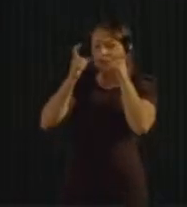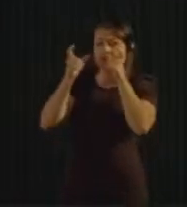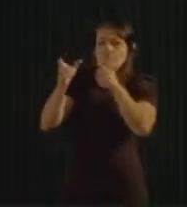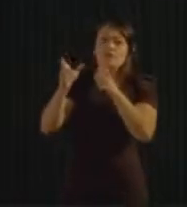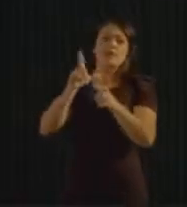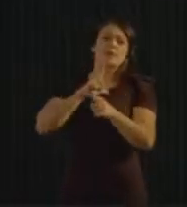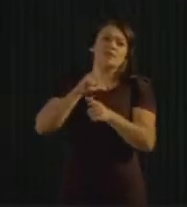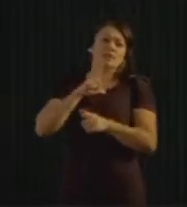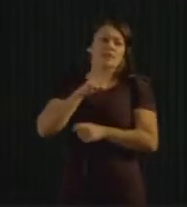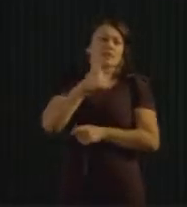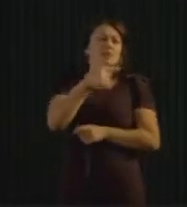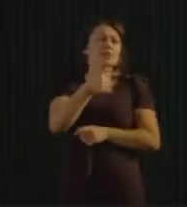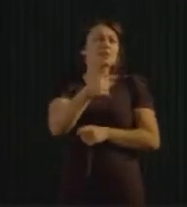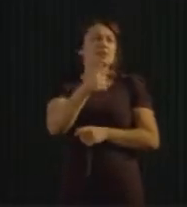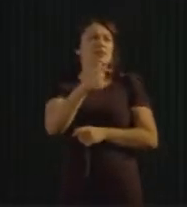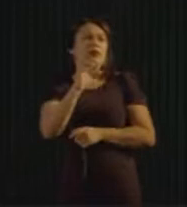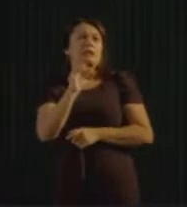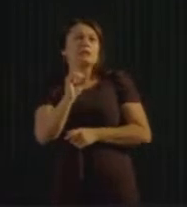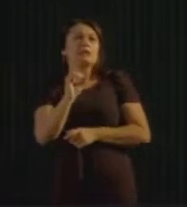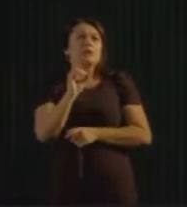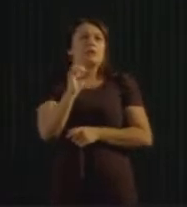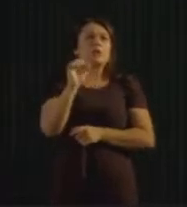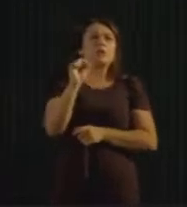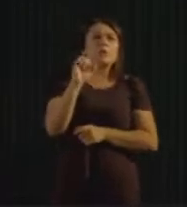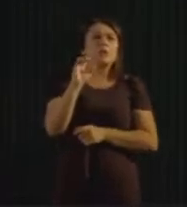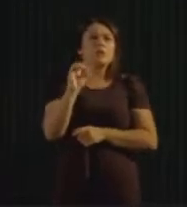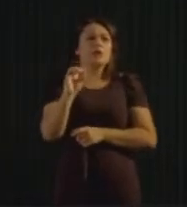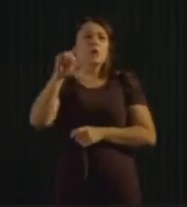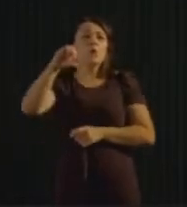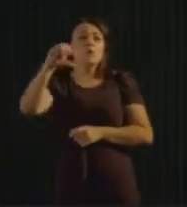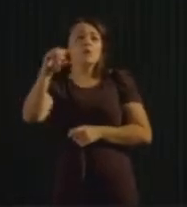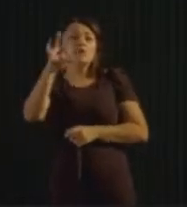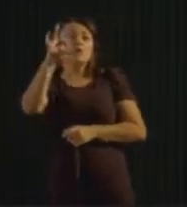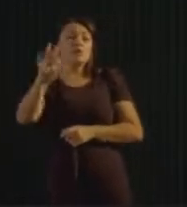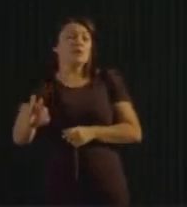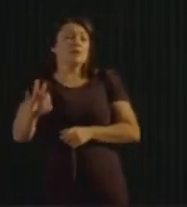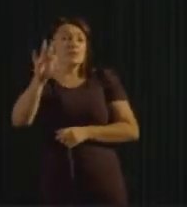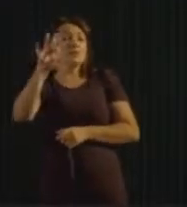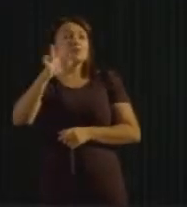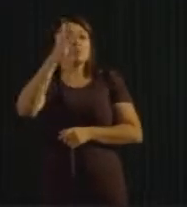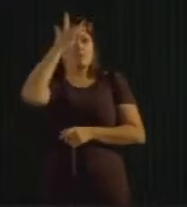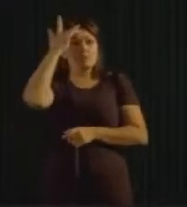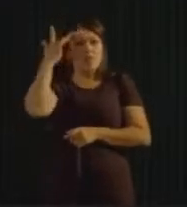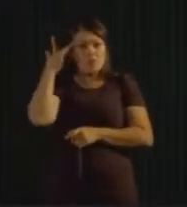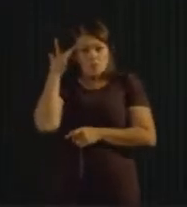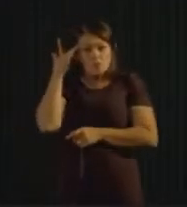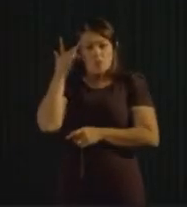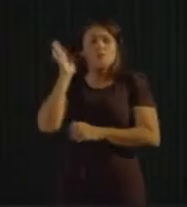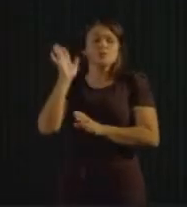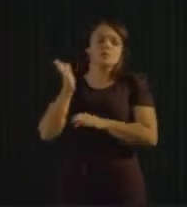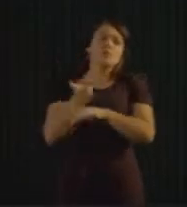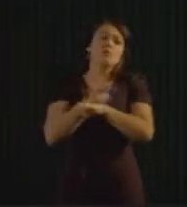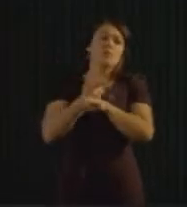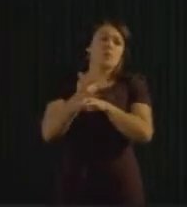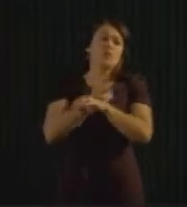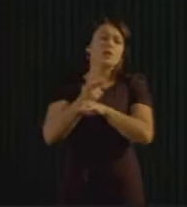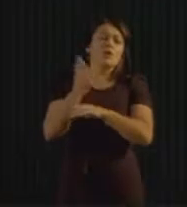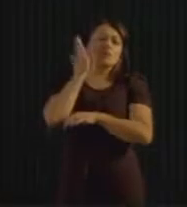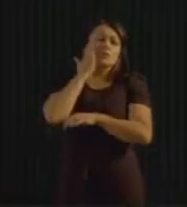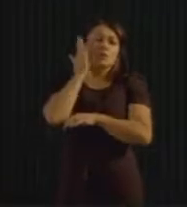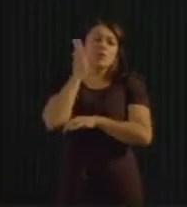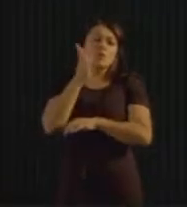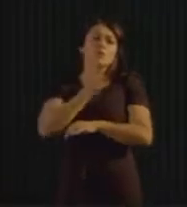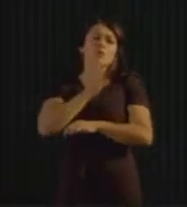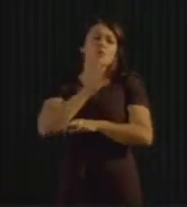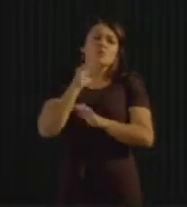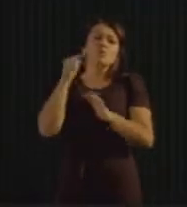80, 90 percent diversion of the waste when they start to separate everything. And when it comes to the zero waste